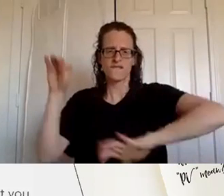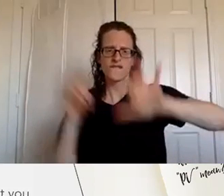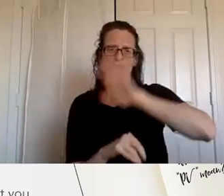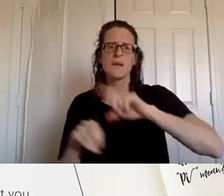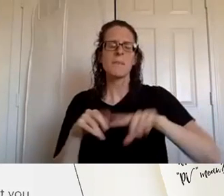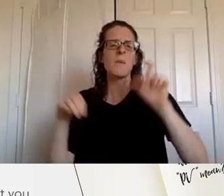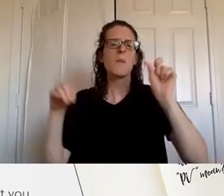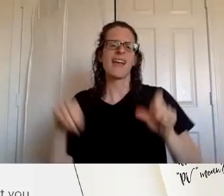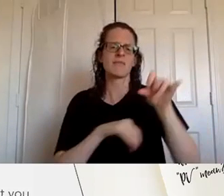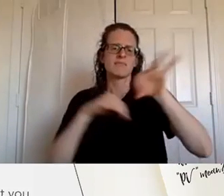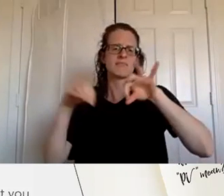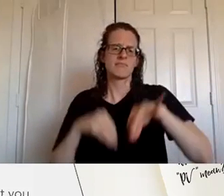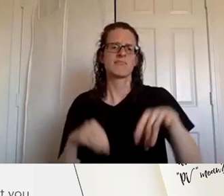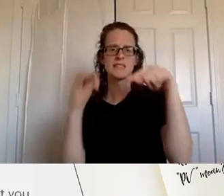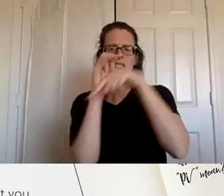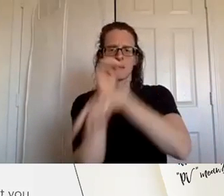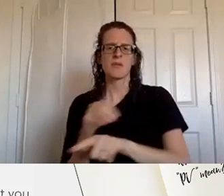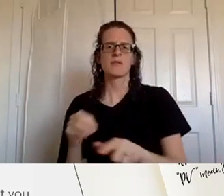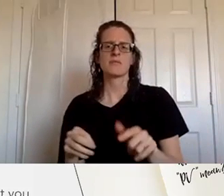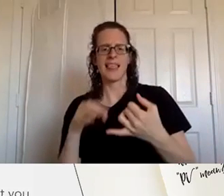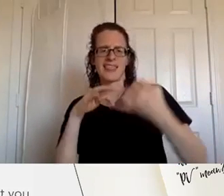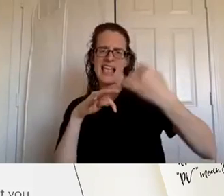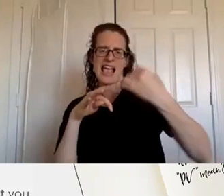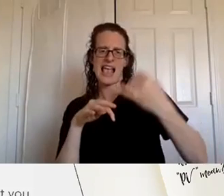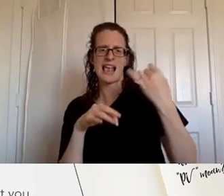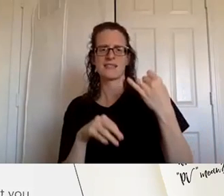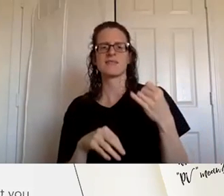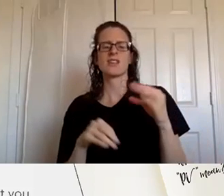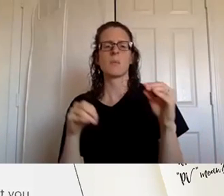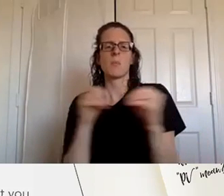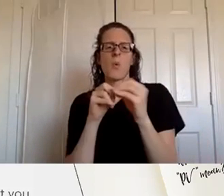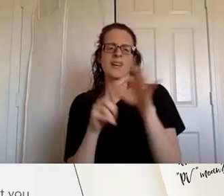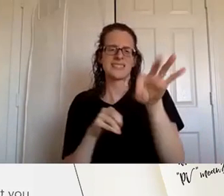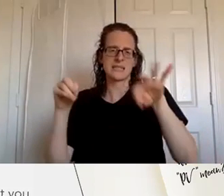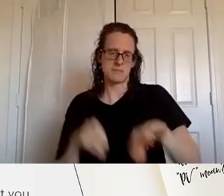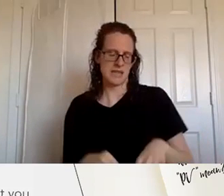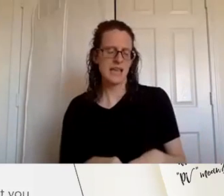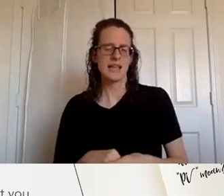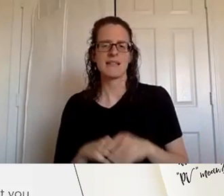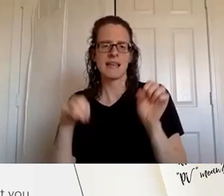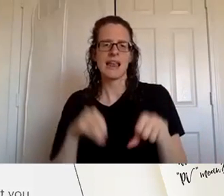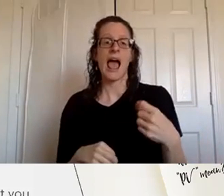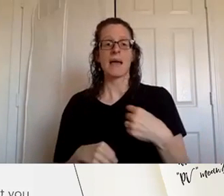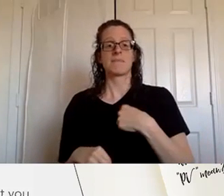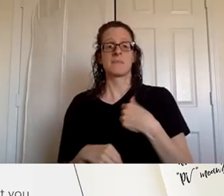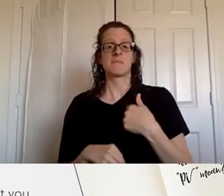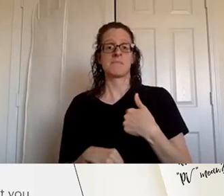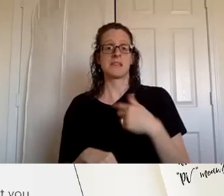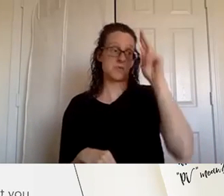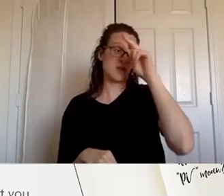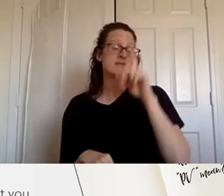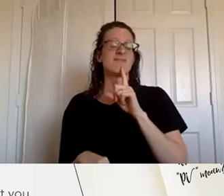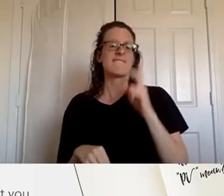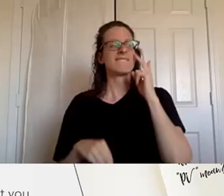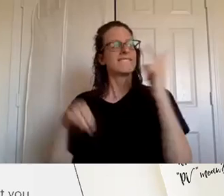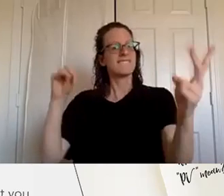more detail um toward the end and explain them more um i am a visual person so i like to see